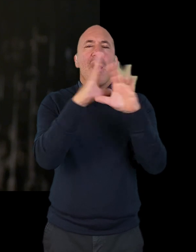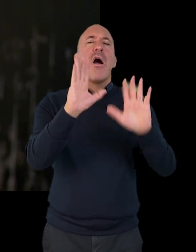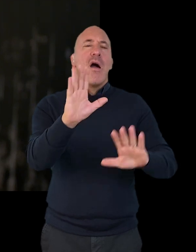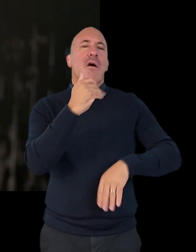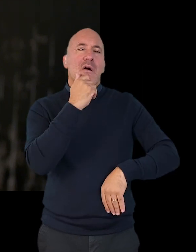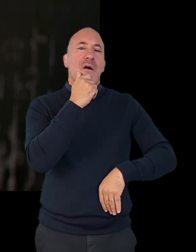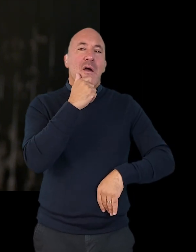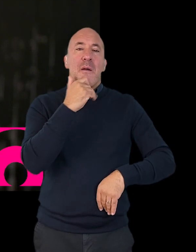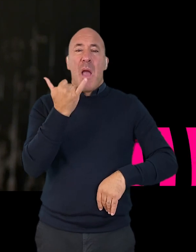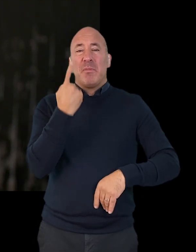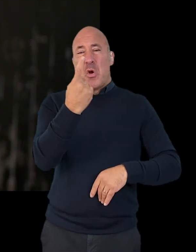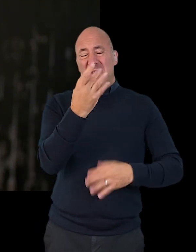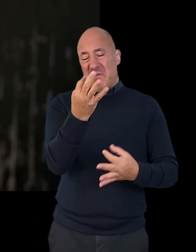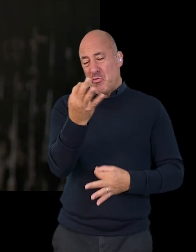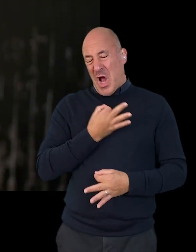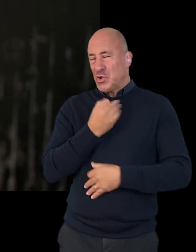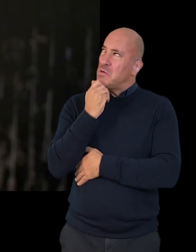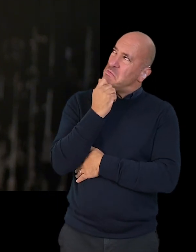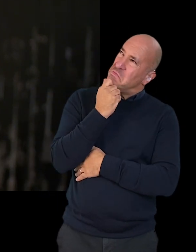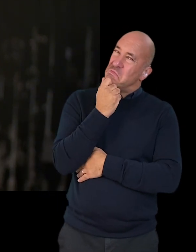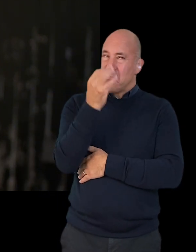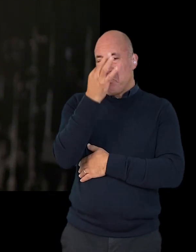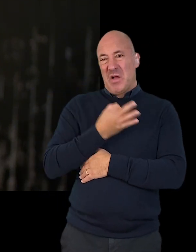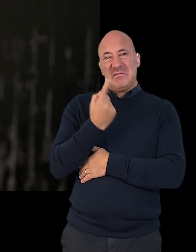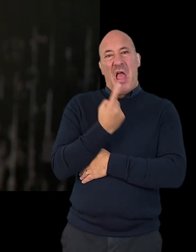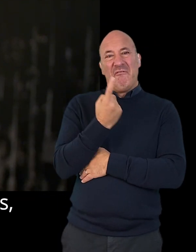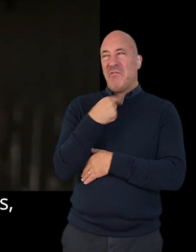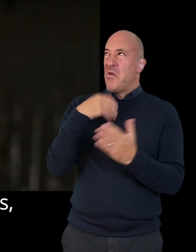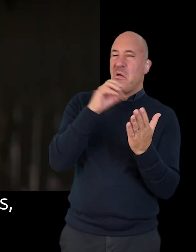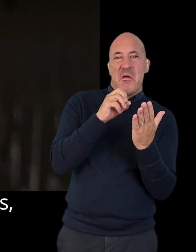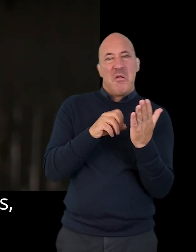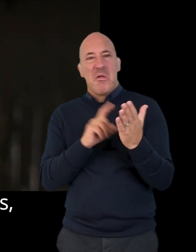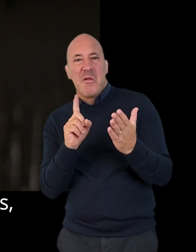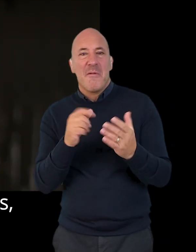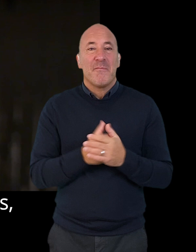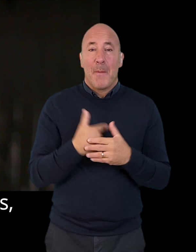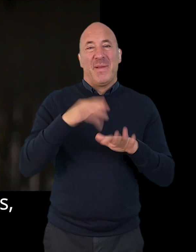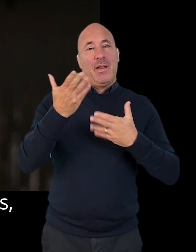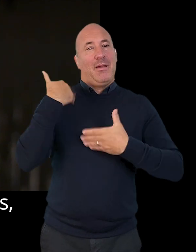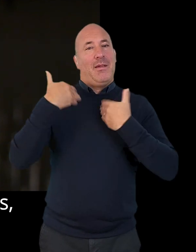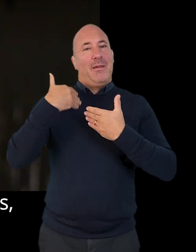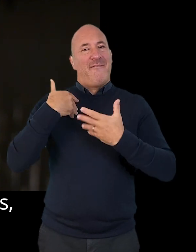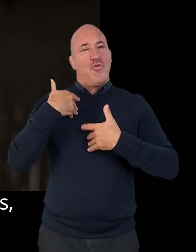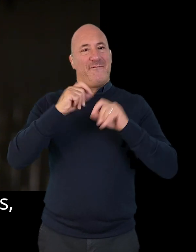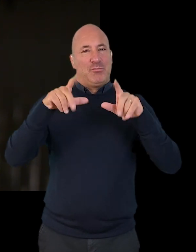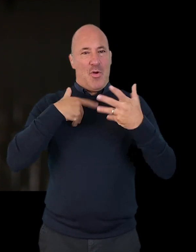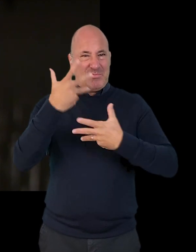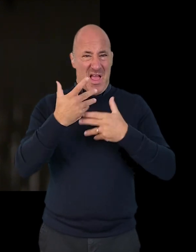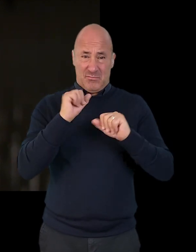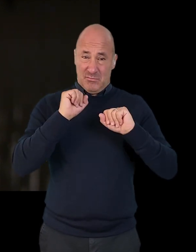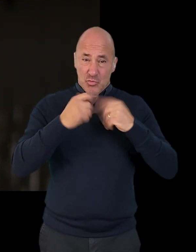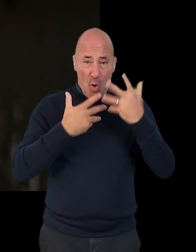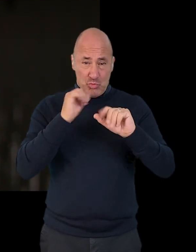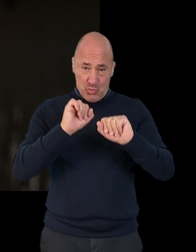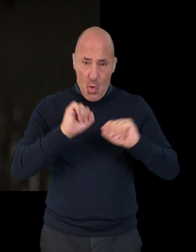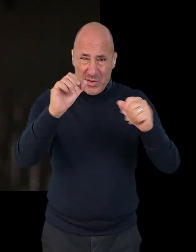examples and some questions that you may want to ask yourself when you're drafting your statement. As we said in previous videos this is your story and it